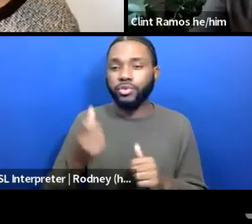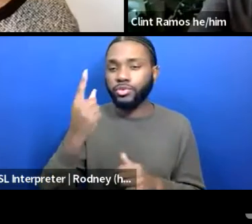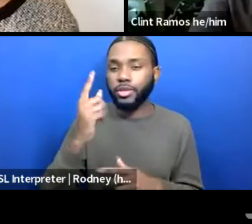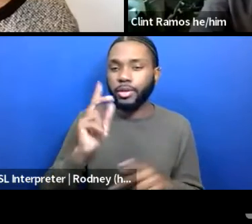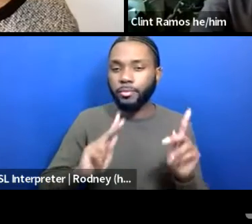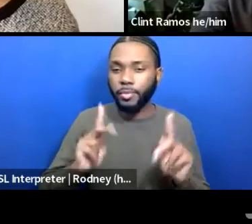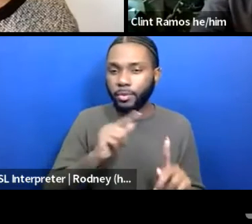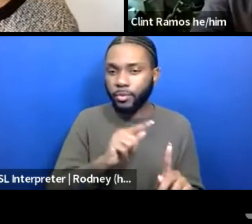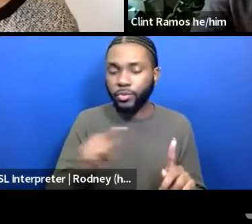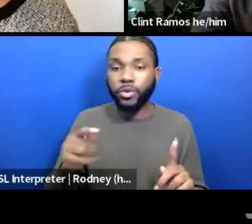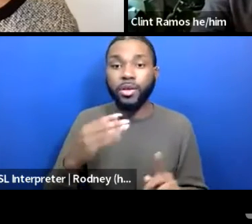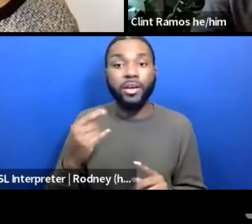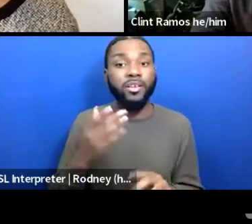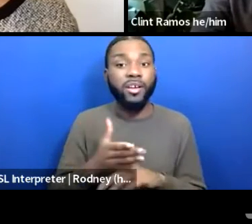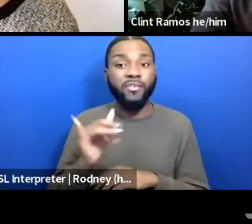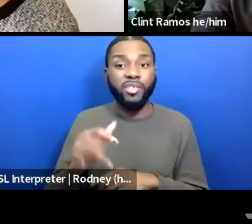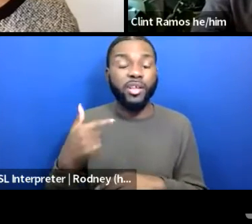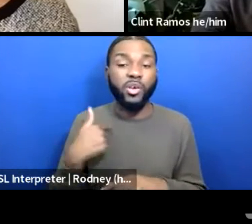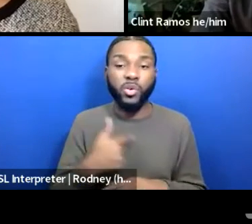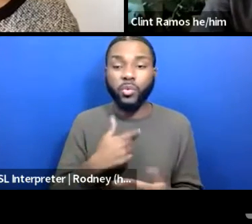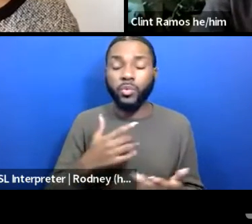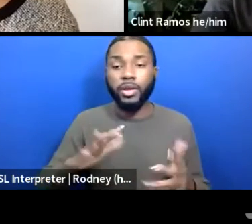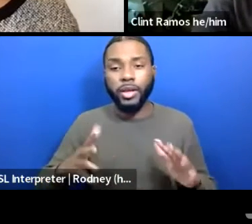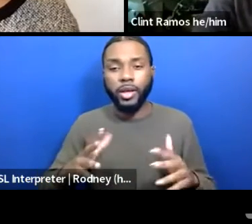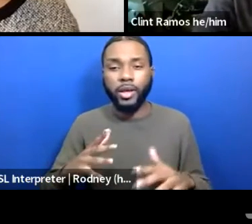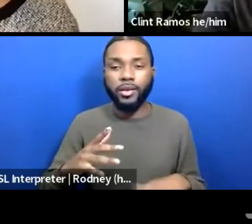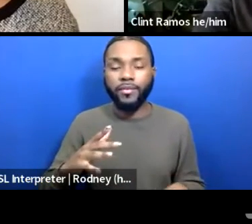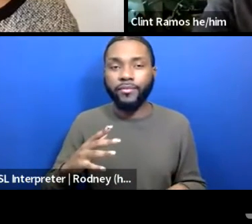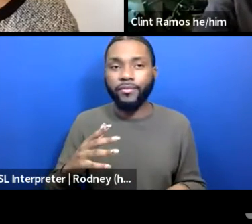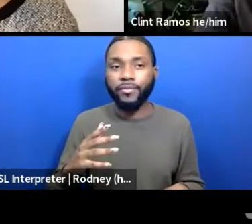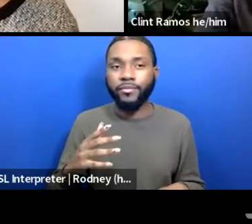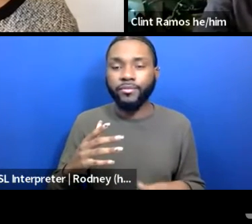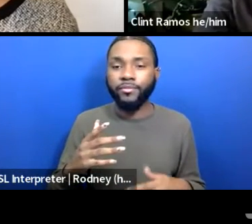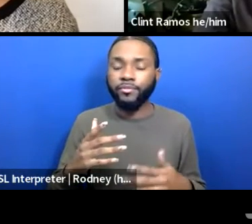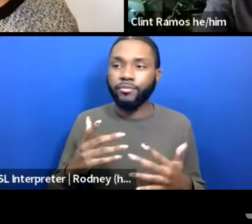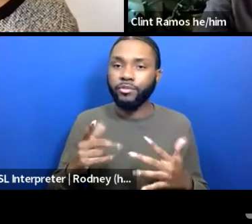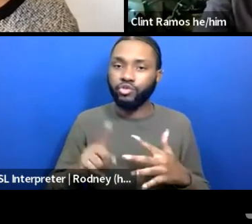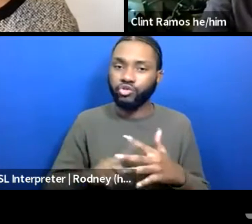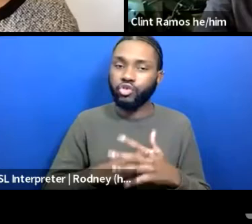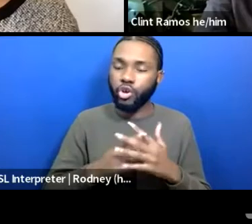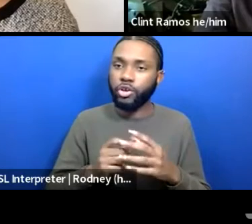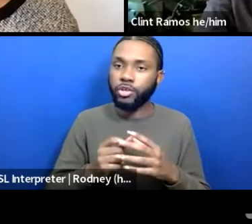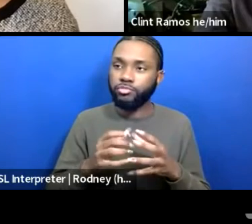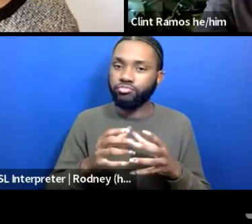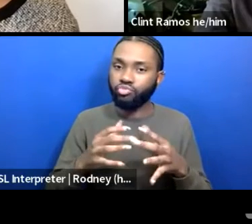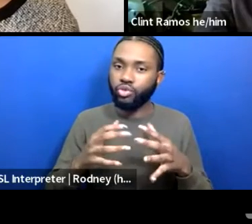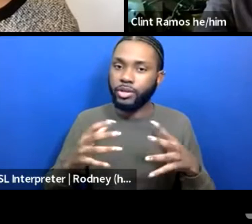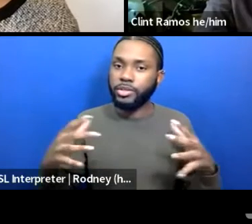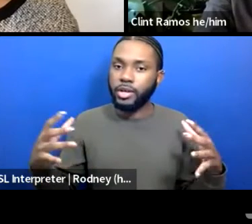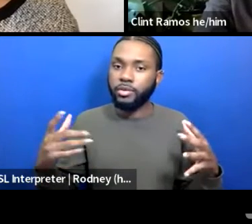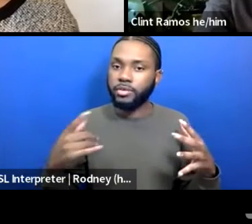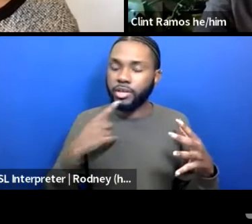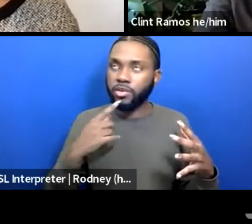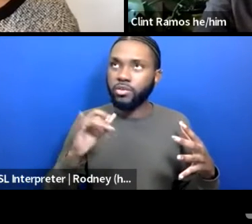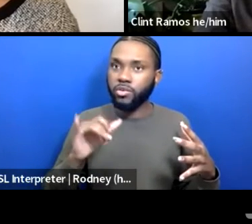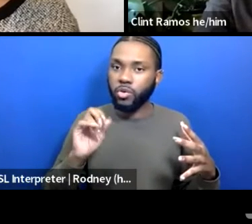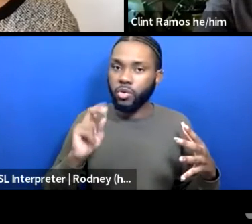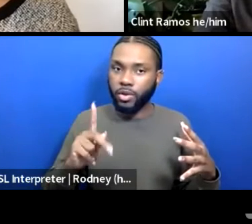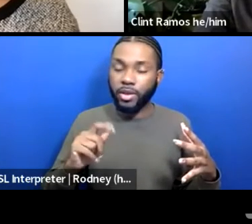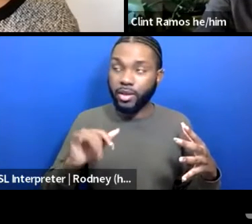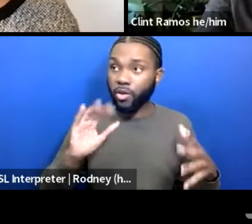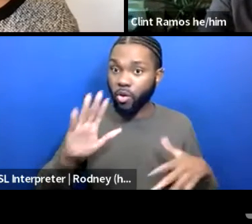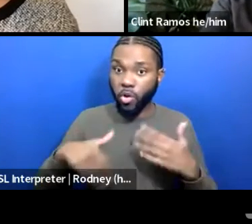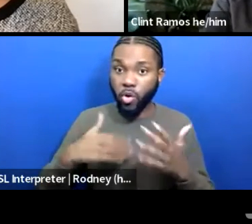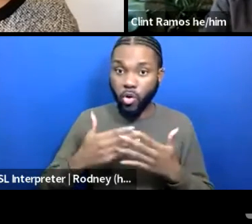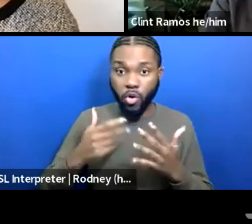And from there, we've begun to sort of branch out and say, okay, let's take all this